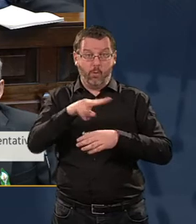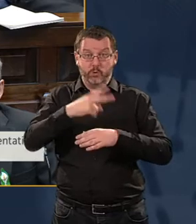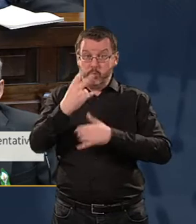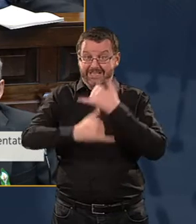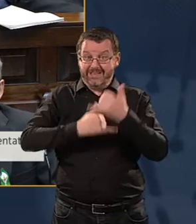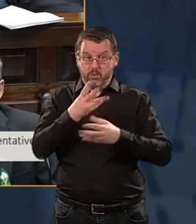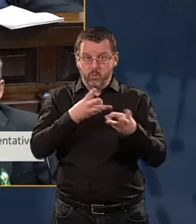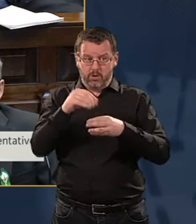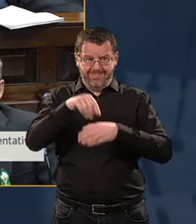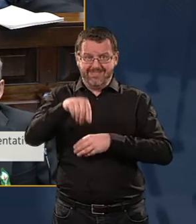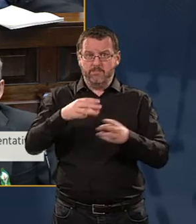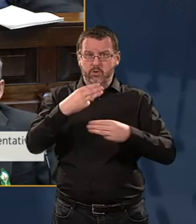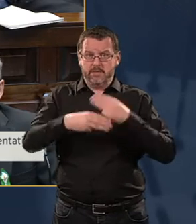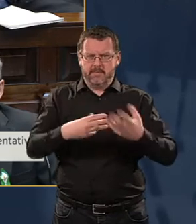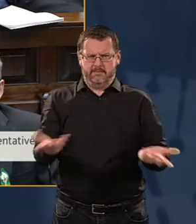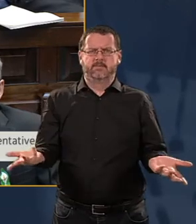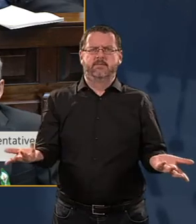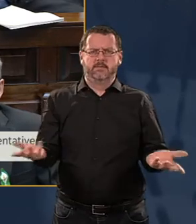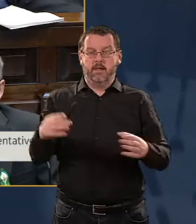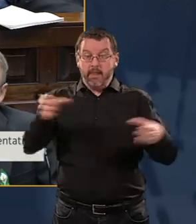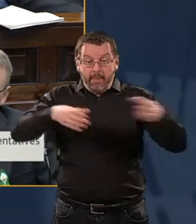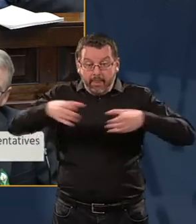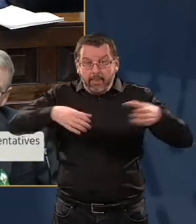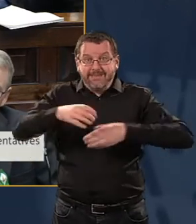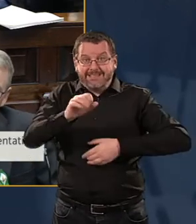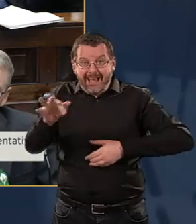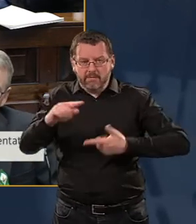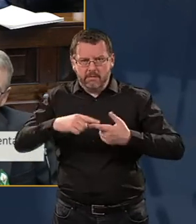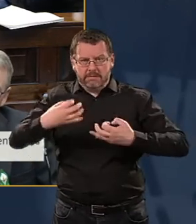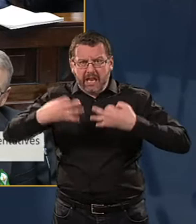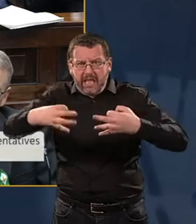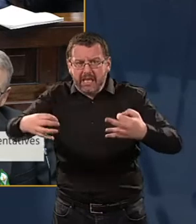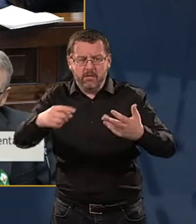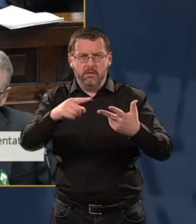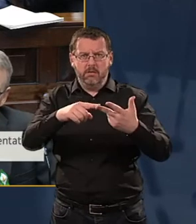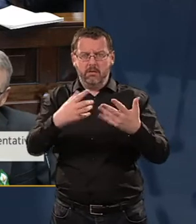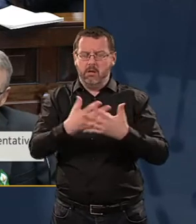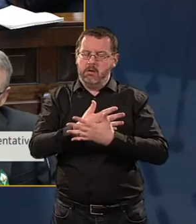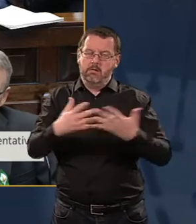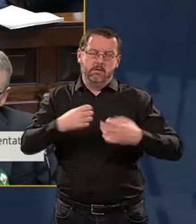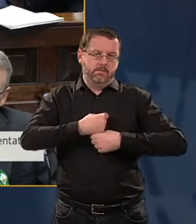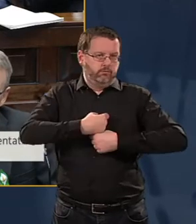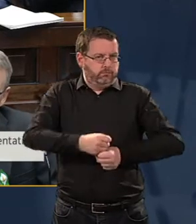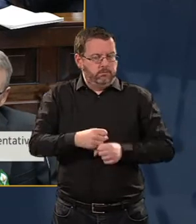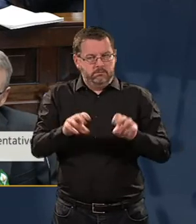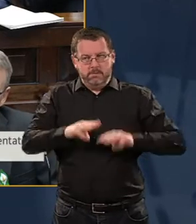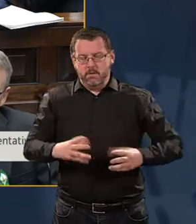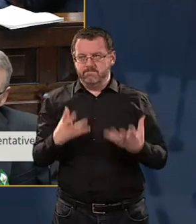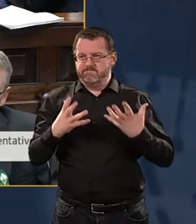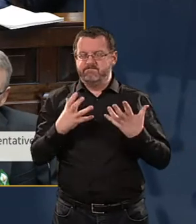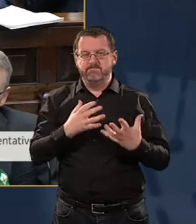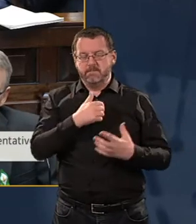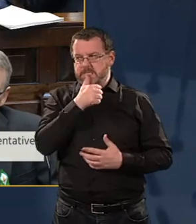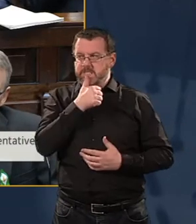We know that this whole process has been marked by delay. We know that that has generated massive frustration and impatience